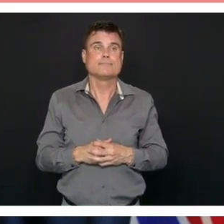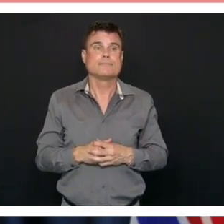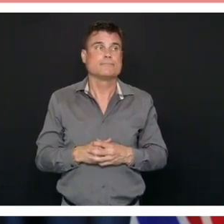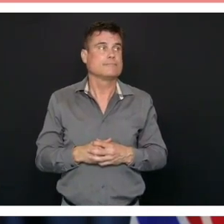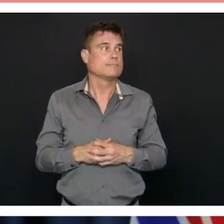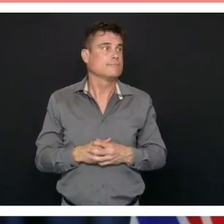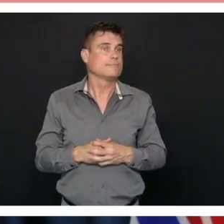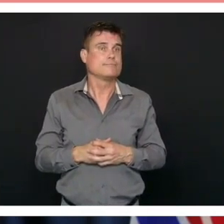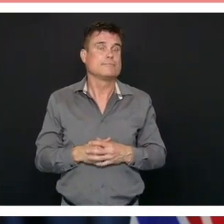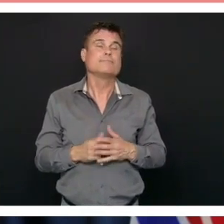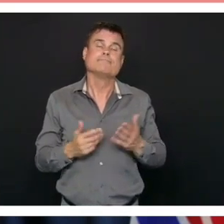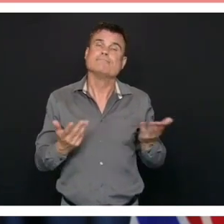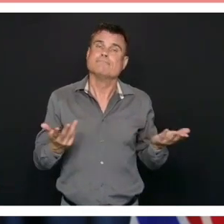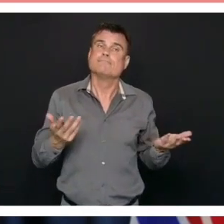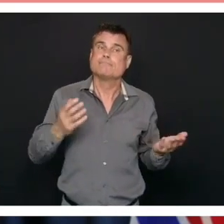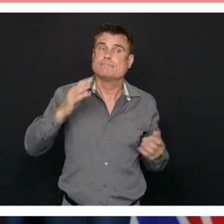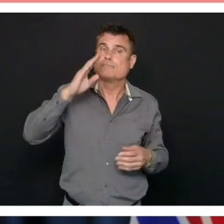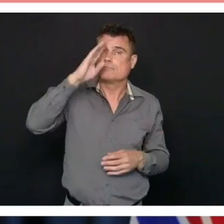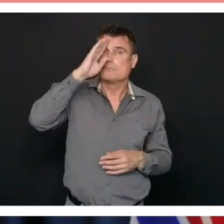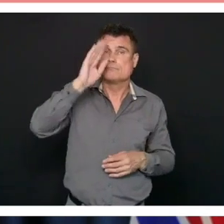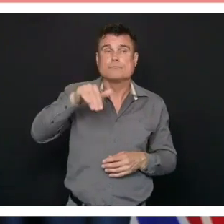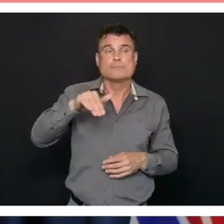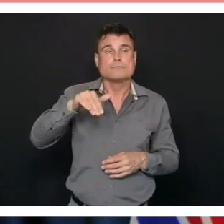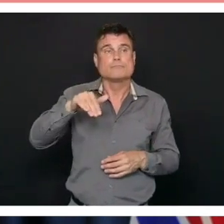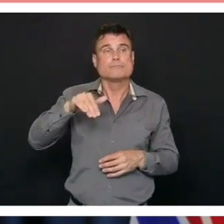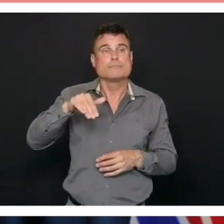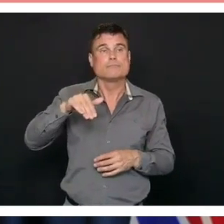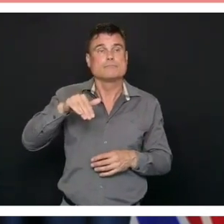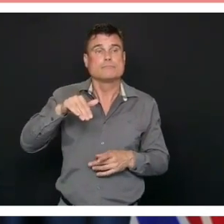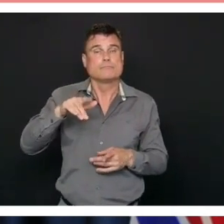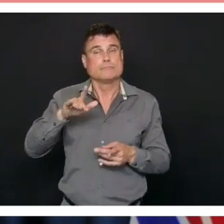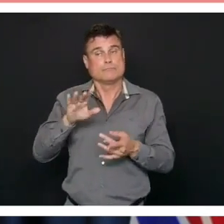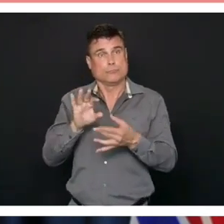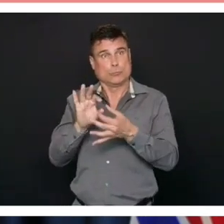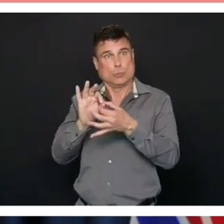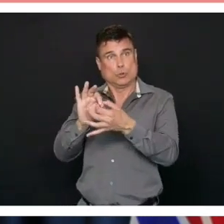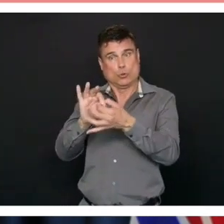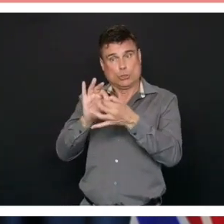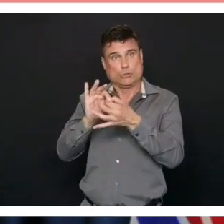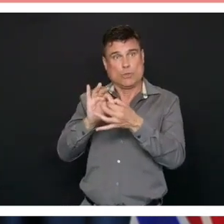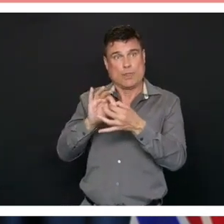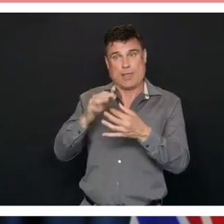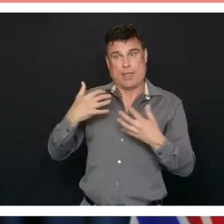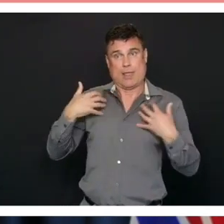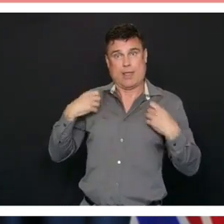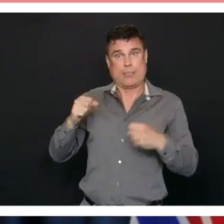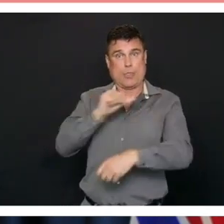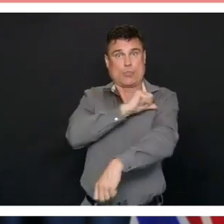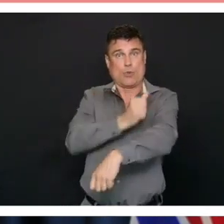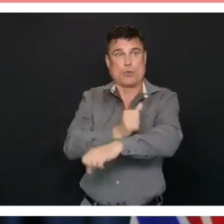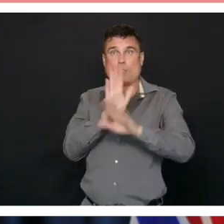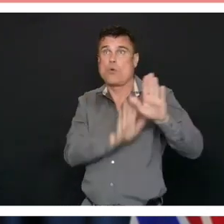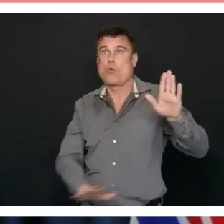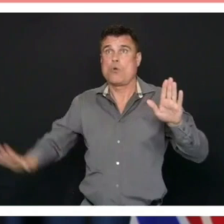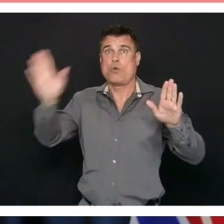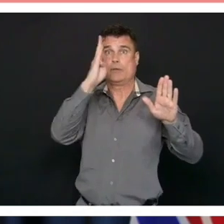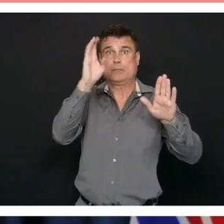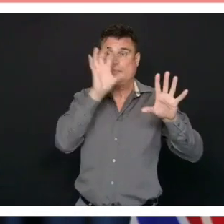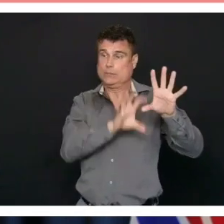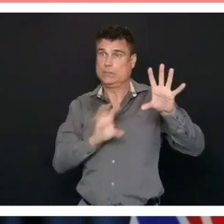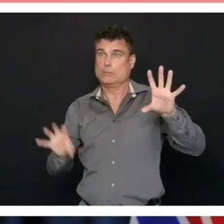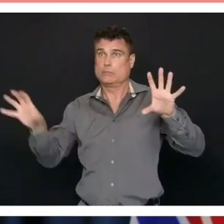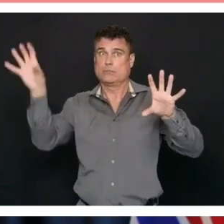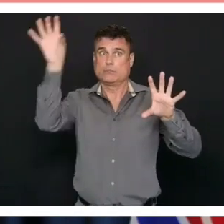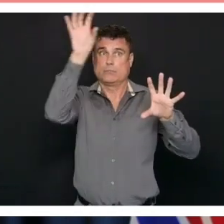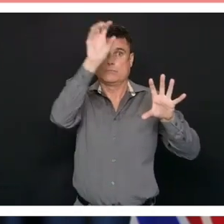and anesthesiologists have been challenging but we're making progress with that and we need to recruit there